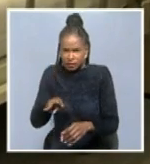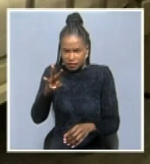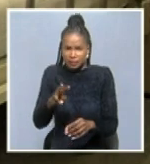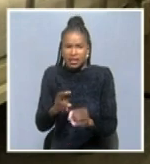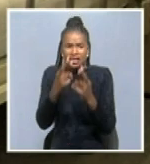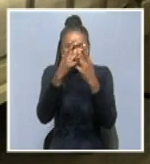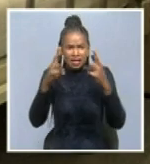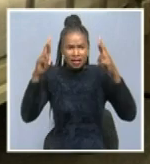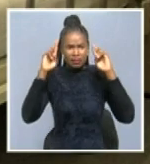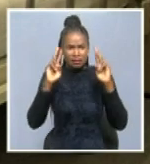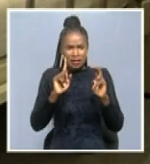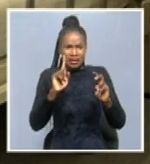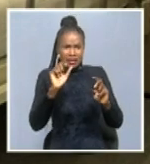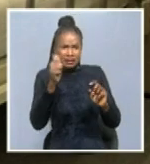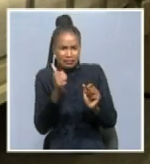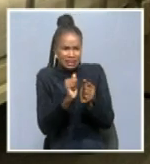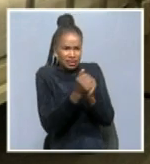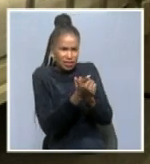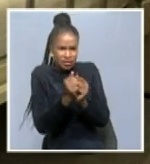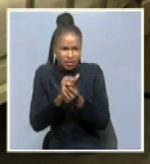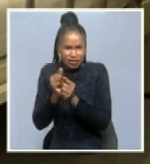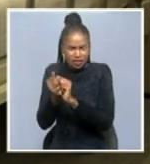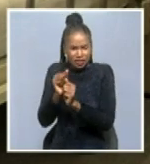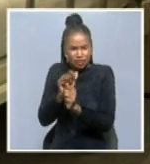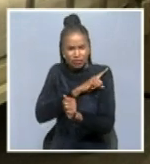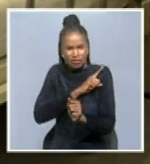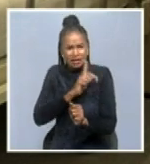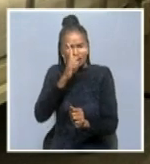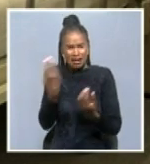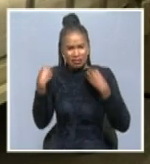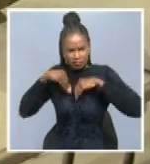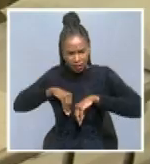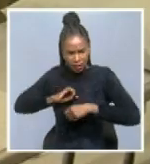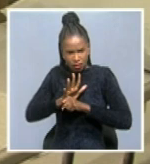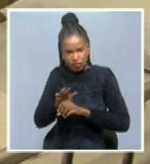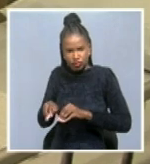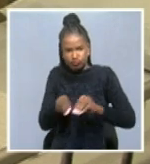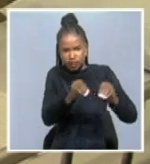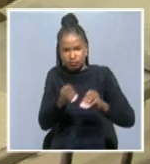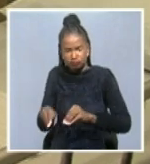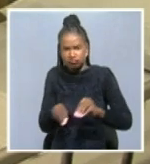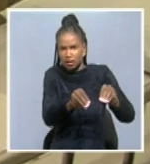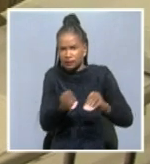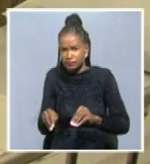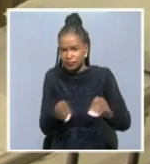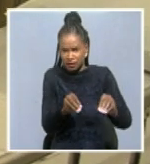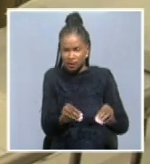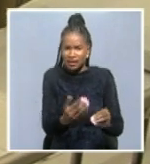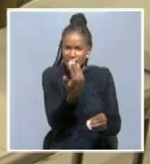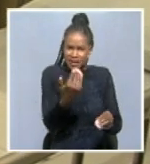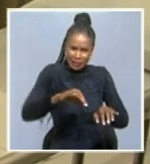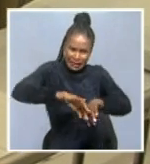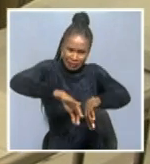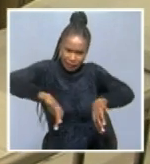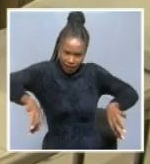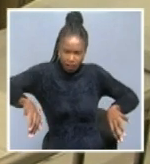available space for isolated, isolated, beds. And then